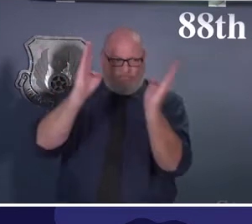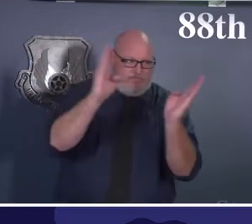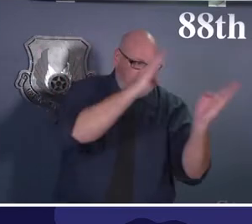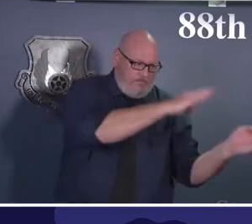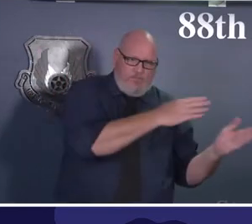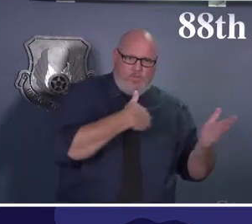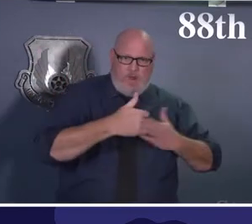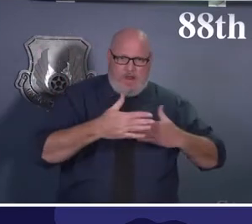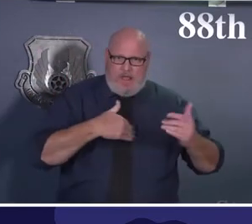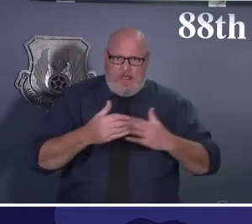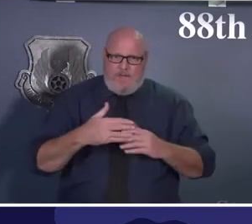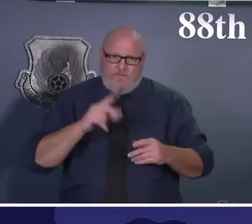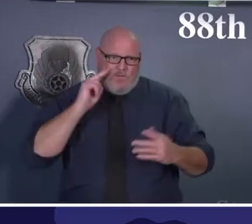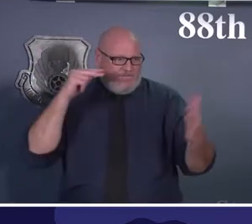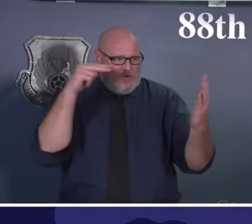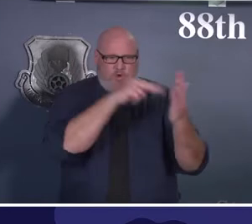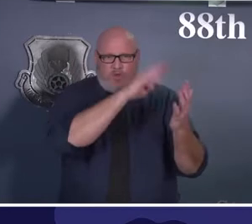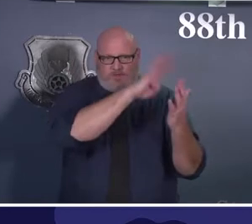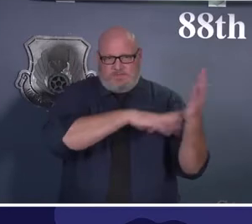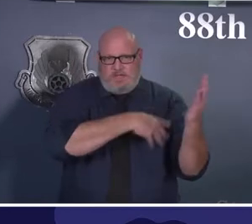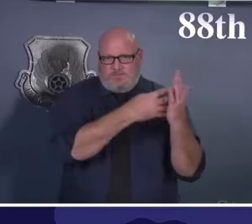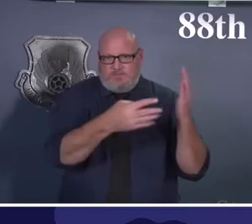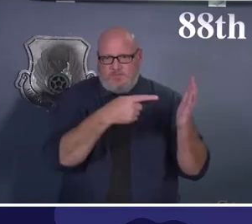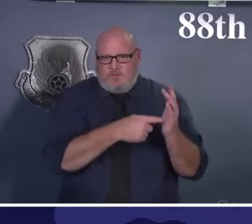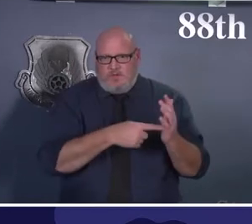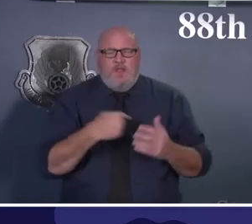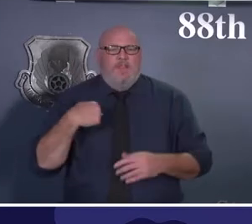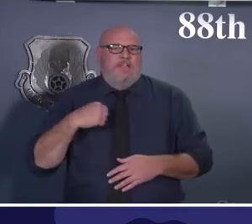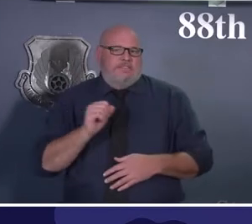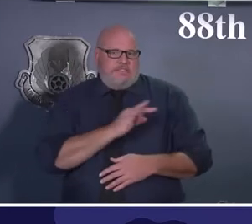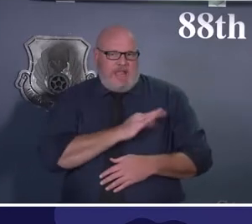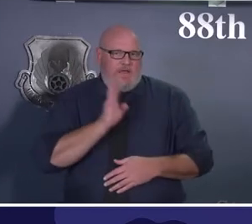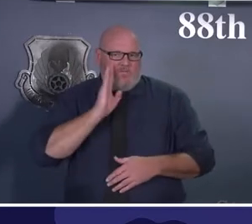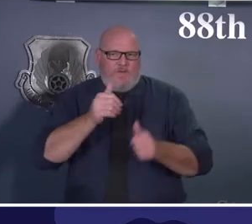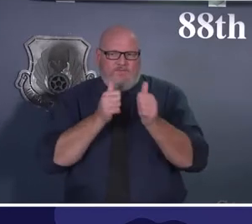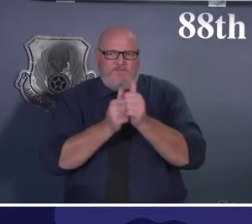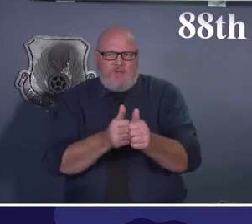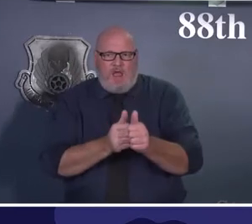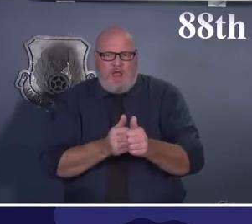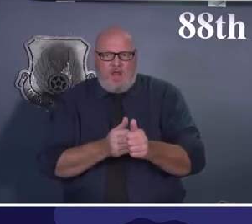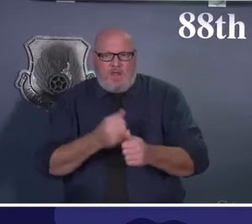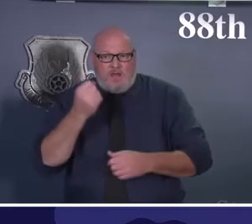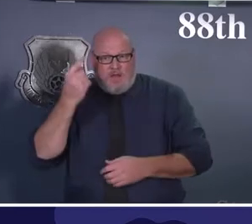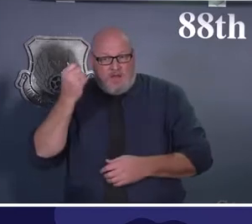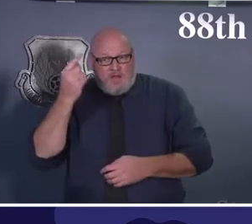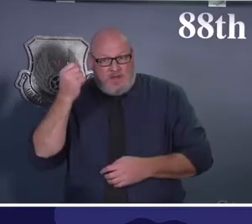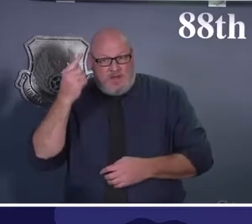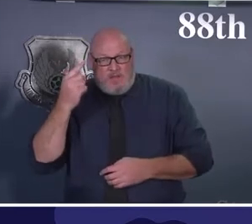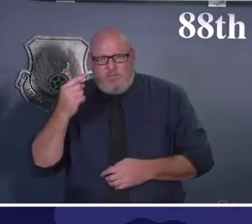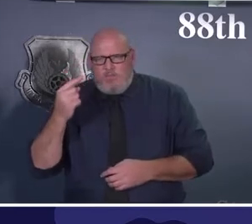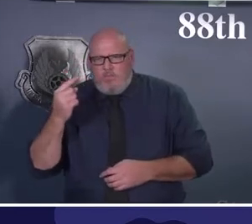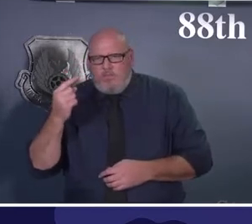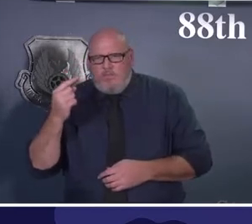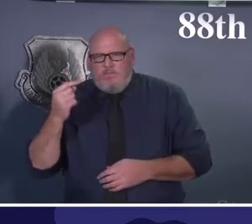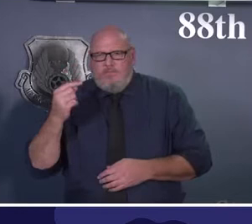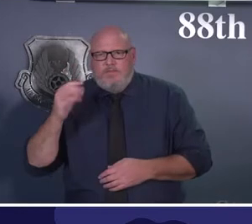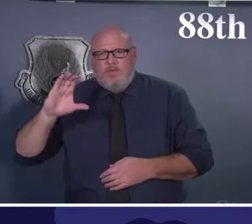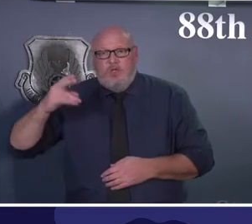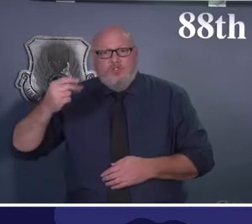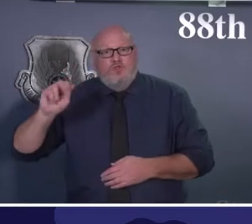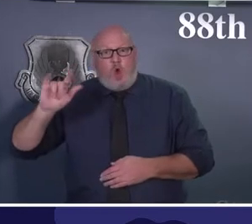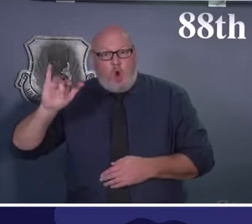However, I want to clear up and make sure everyone understands that there was no exemptions given during Delta IV fitness assessments. It was simply a pause.